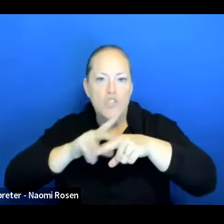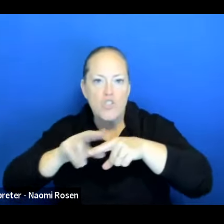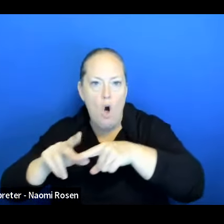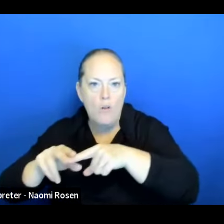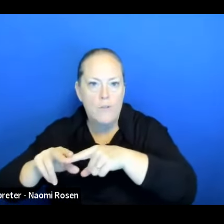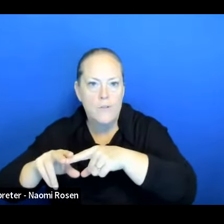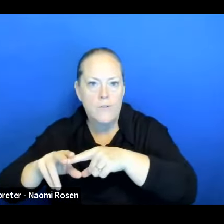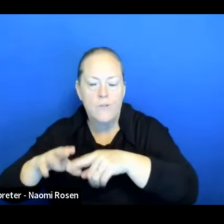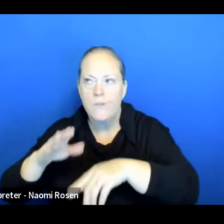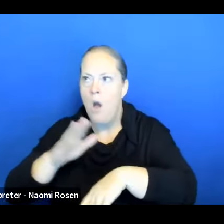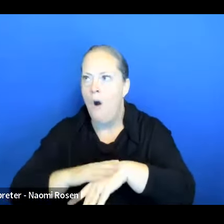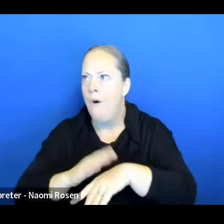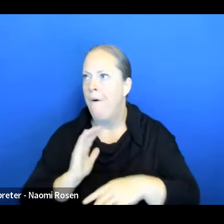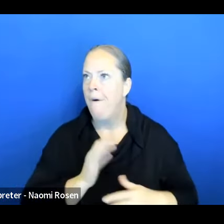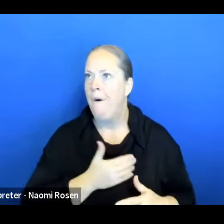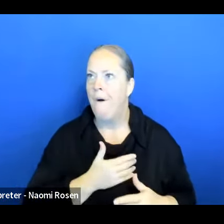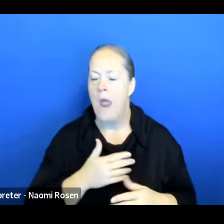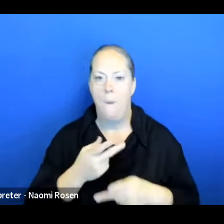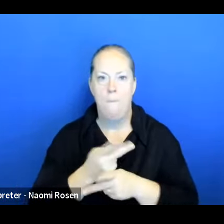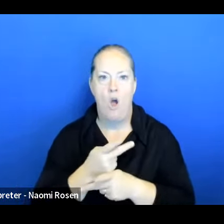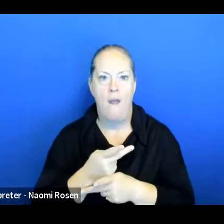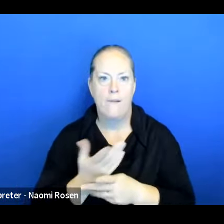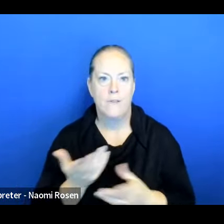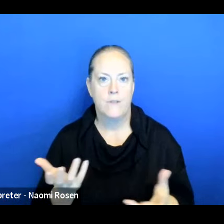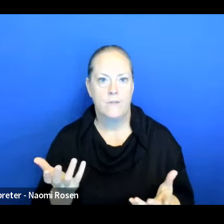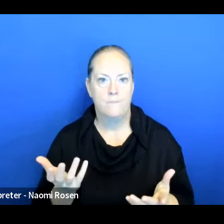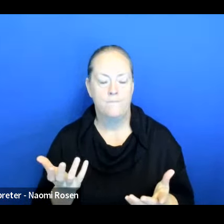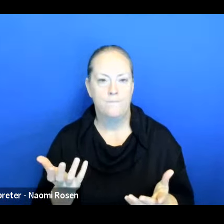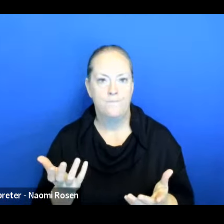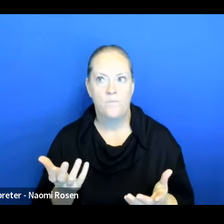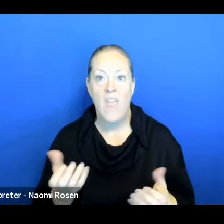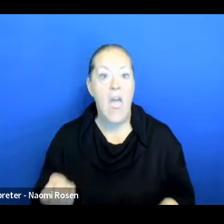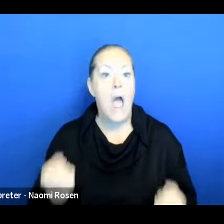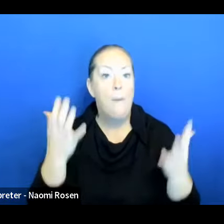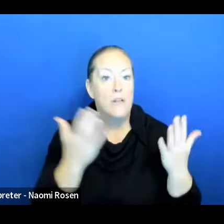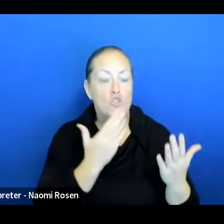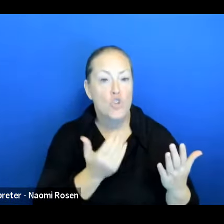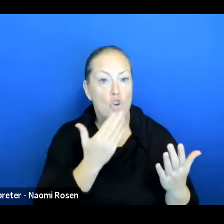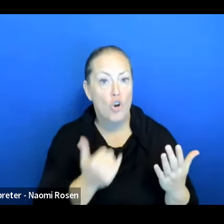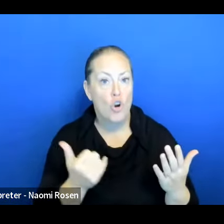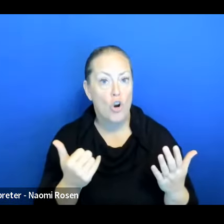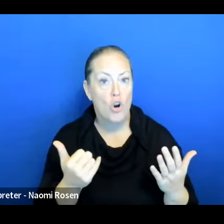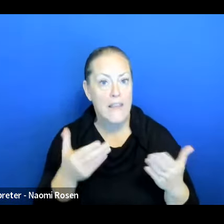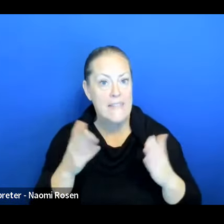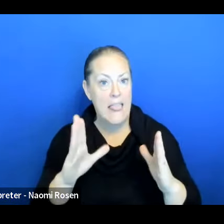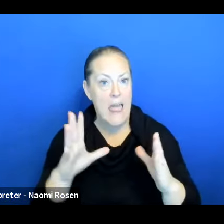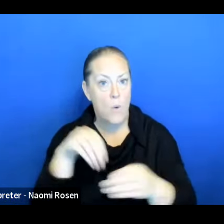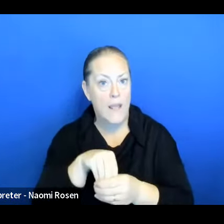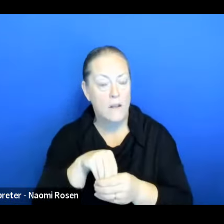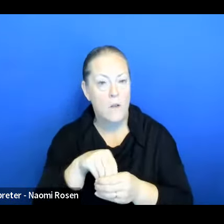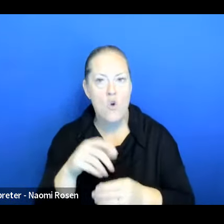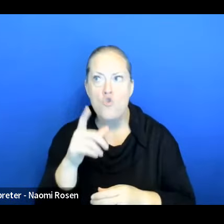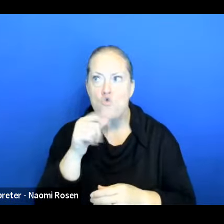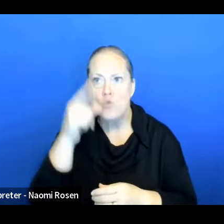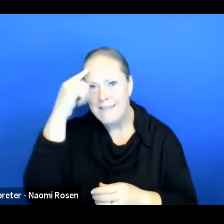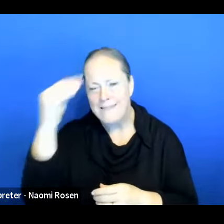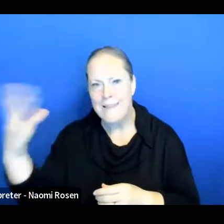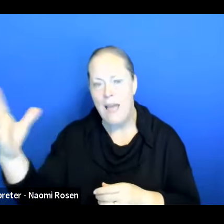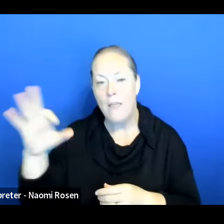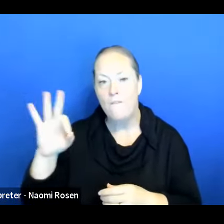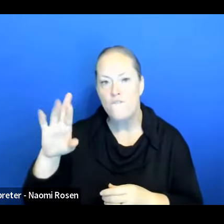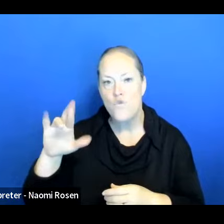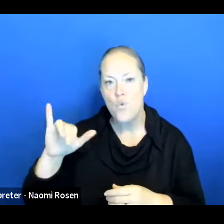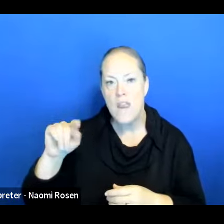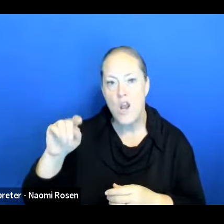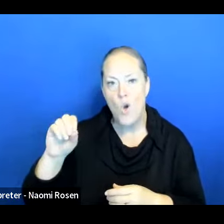our, you know, products on our, on our foods, how much sugar, you know, who, who's telling Fritos, I like to eat Fritos